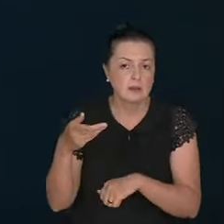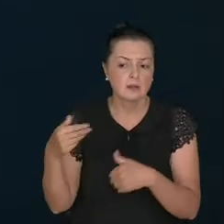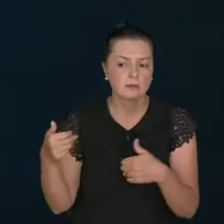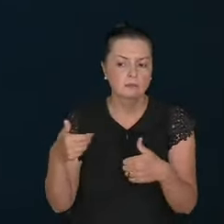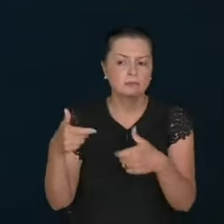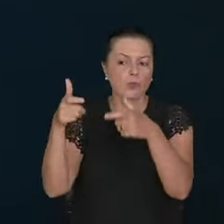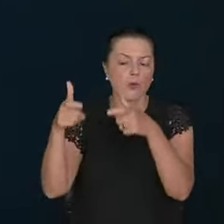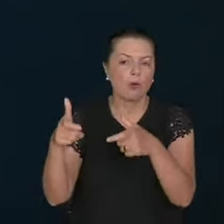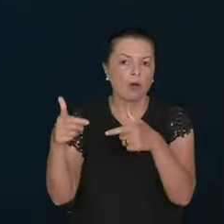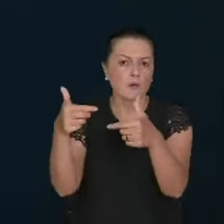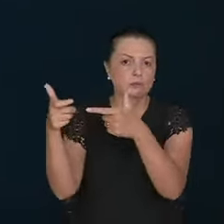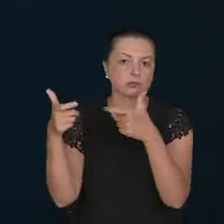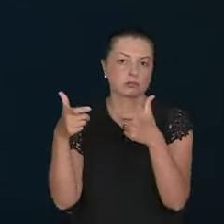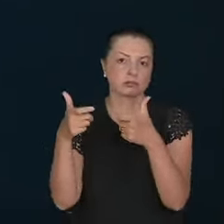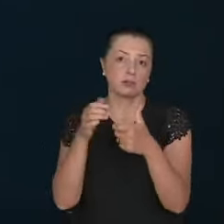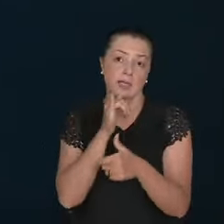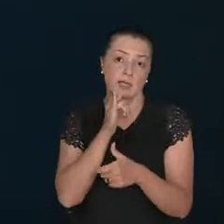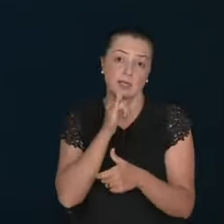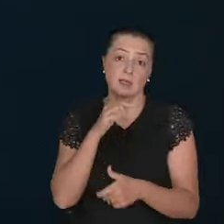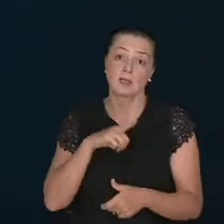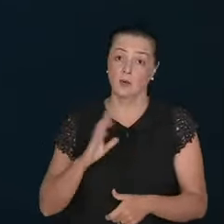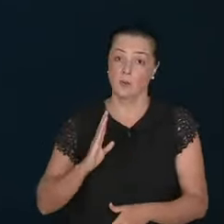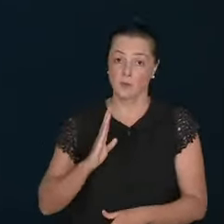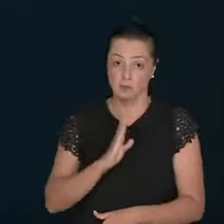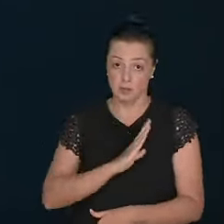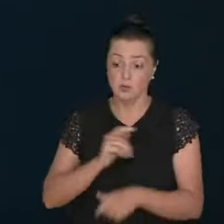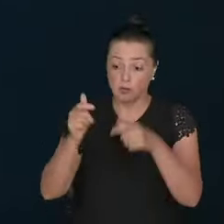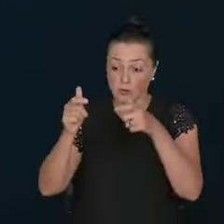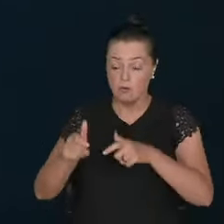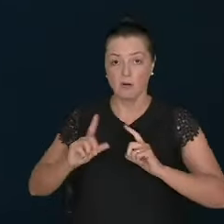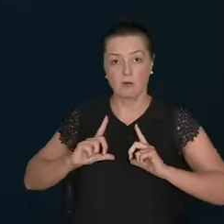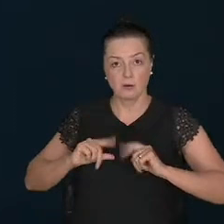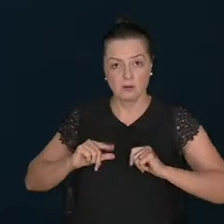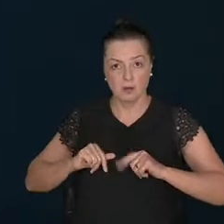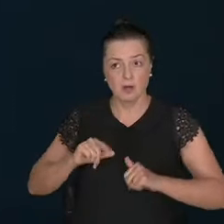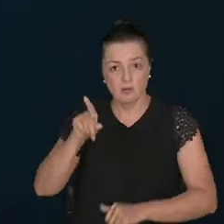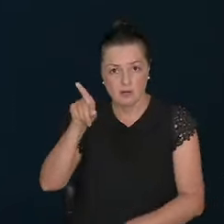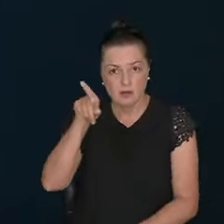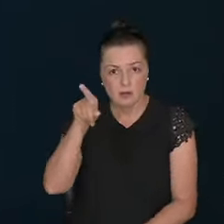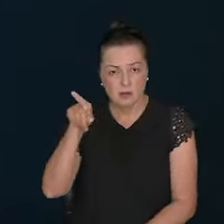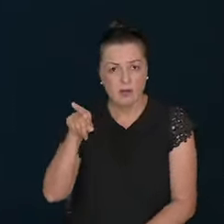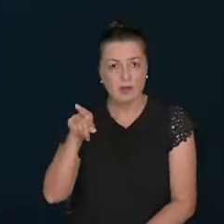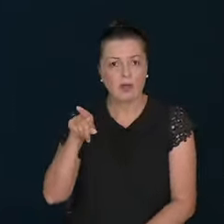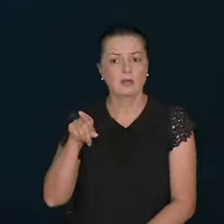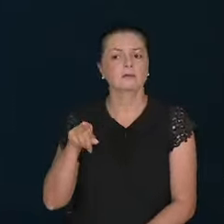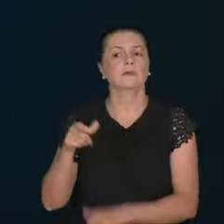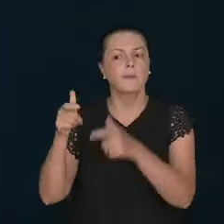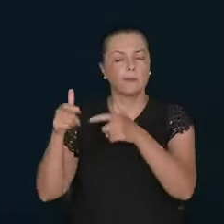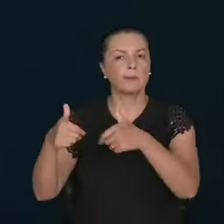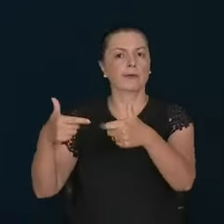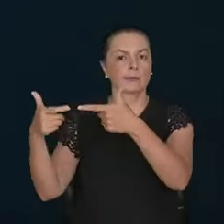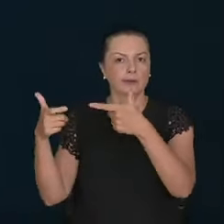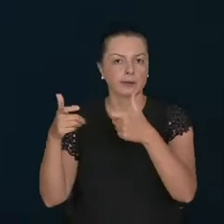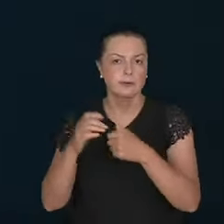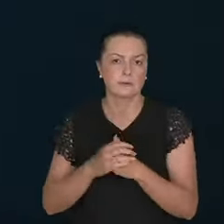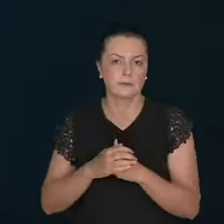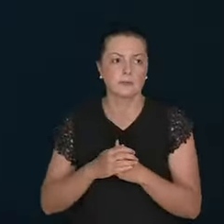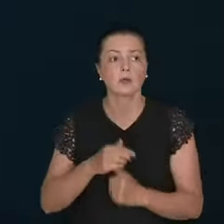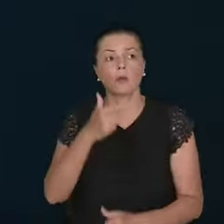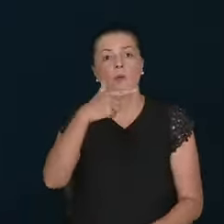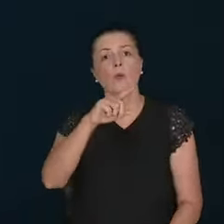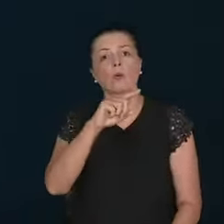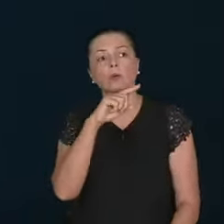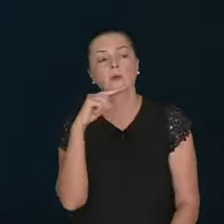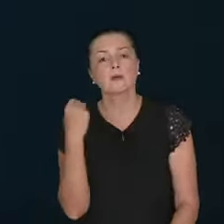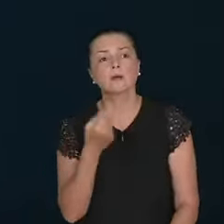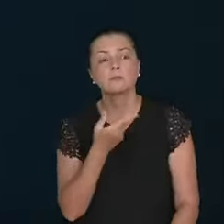middle of the war. Like there's a bishop working there in Israel right now. Another bishop working in the middle of